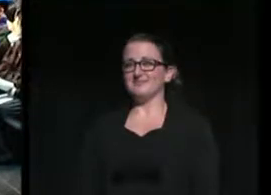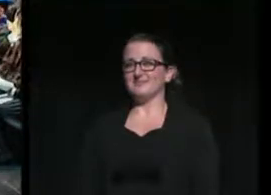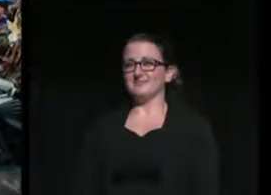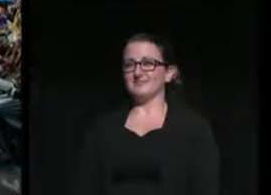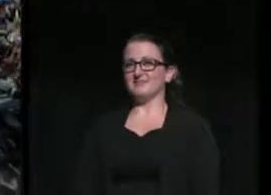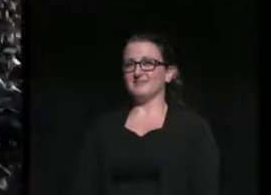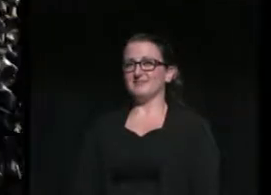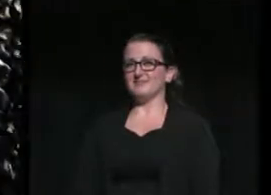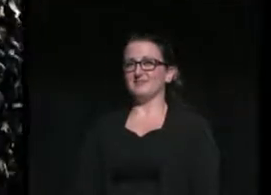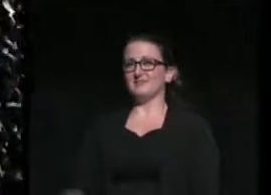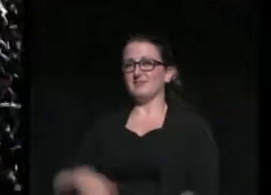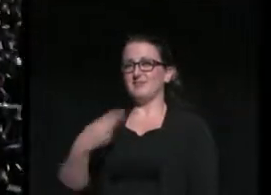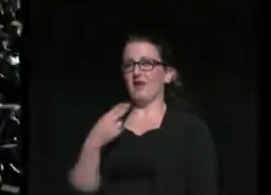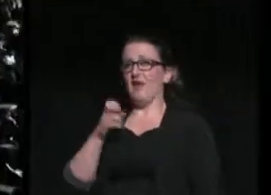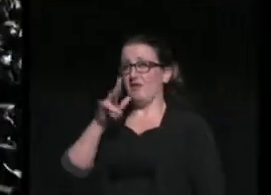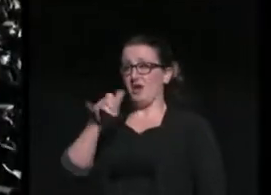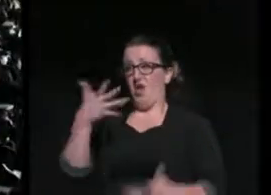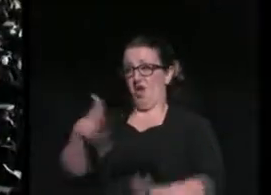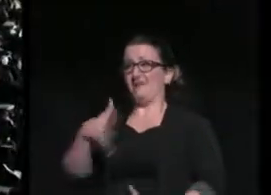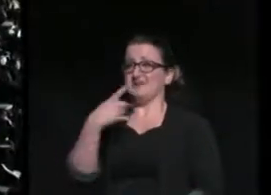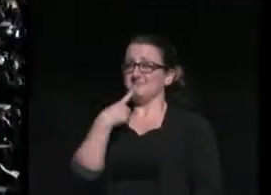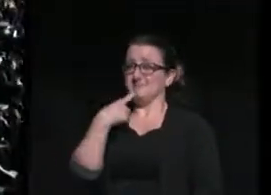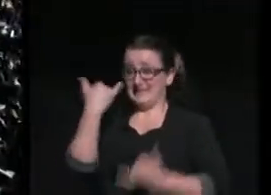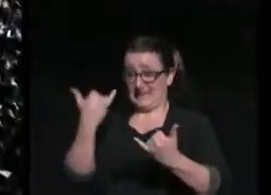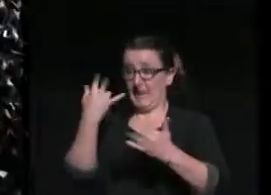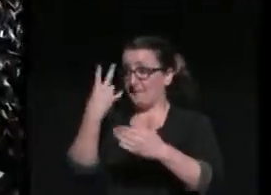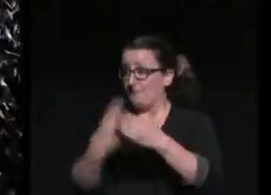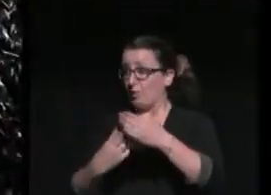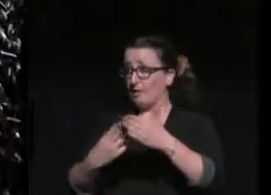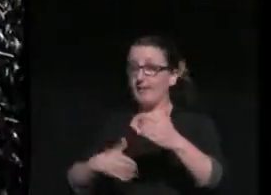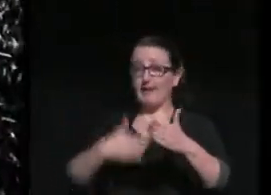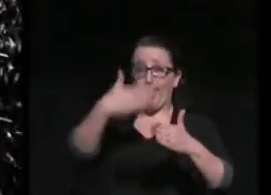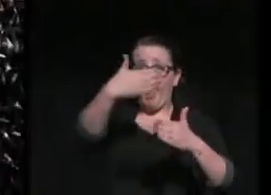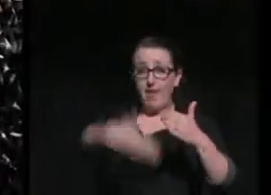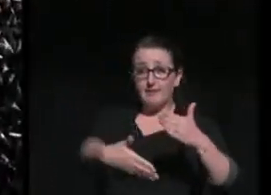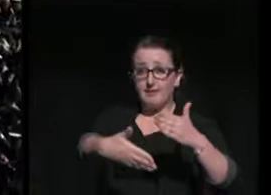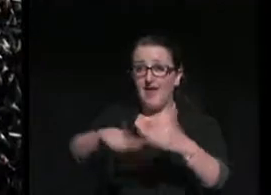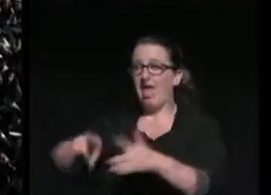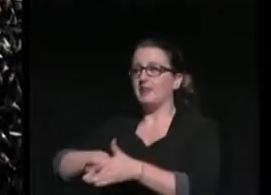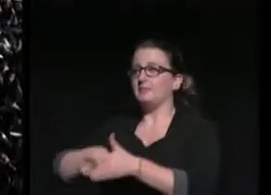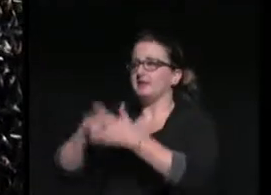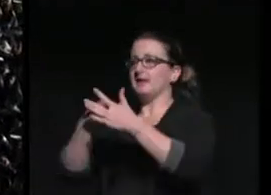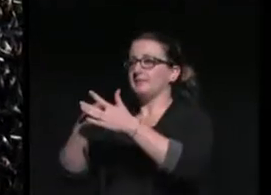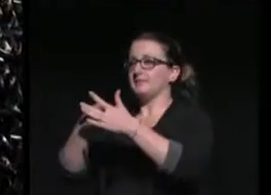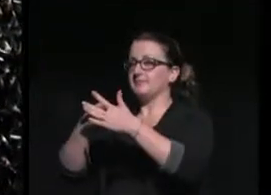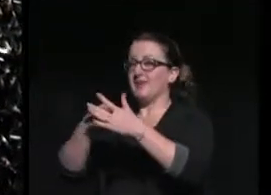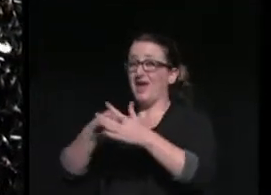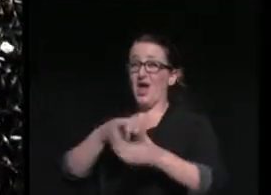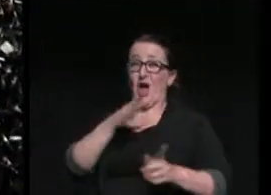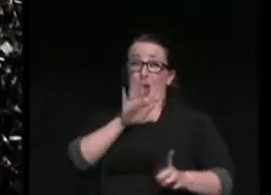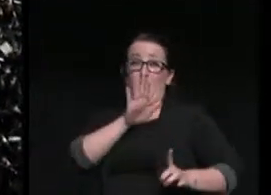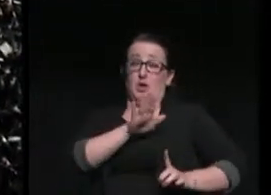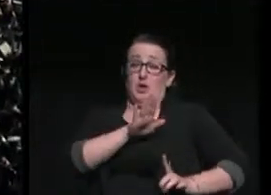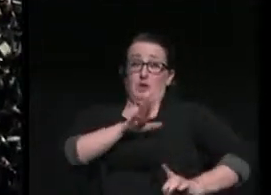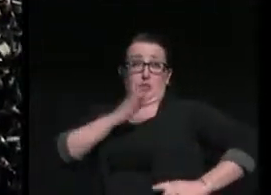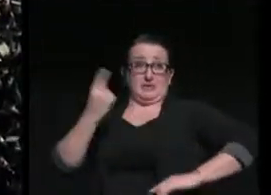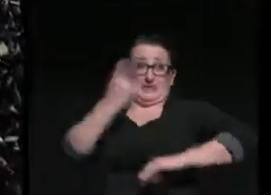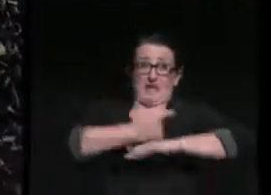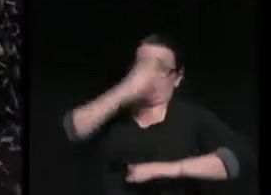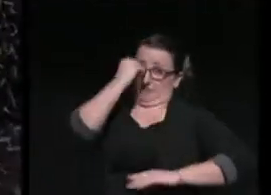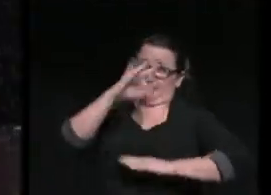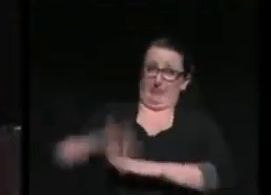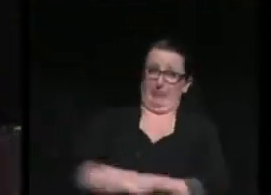Harvey said it well. Today is both an end and a beginning. It's the end of the carefree days of sleeping late on a Tuesday